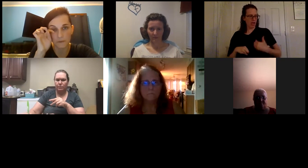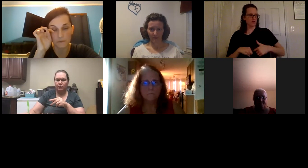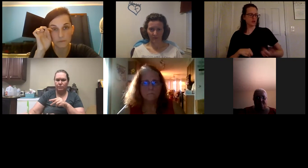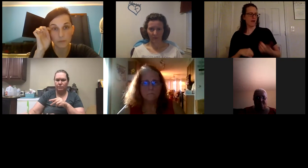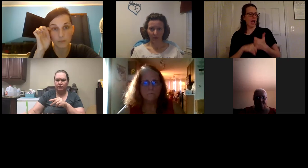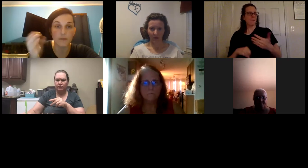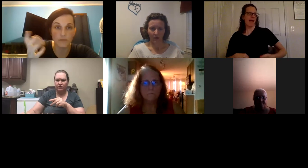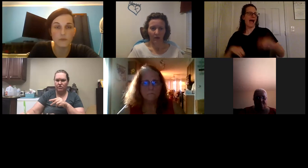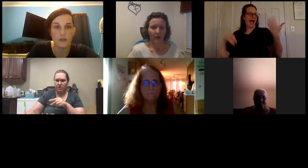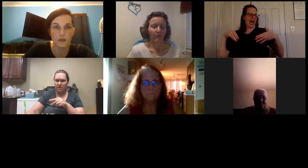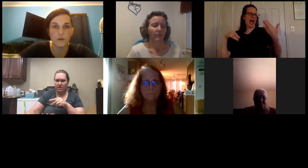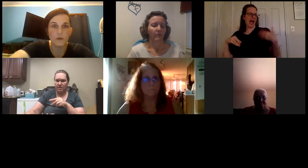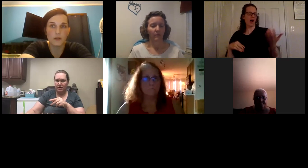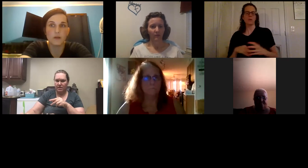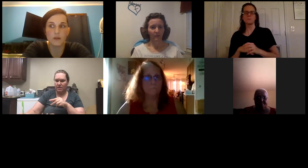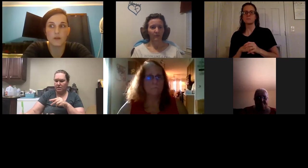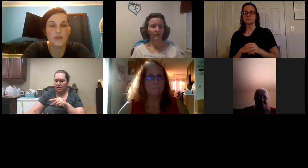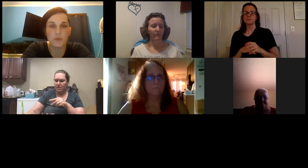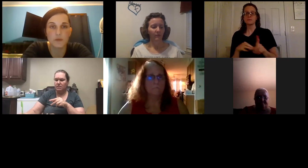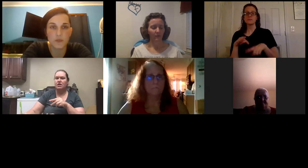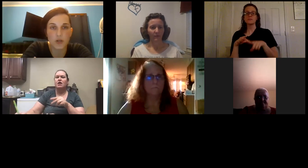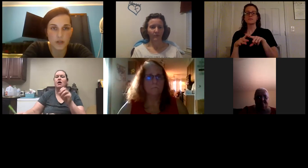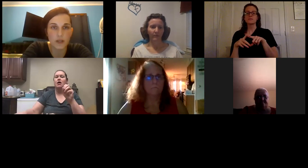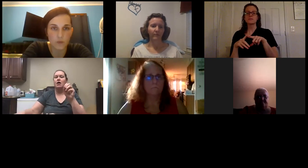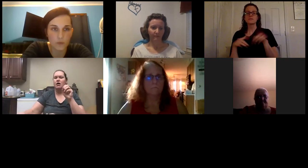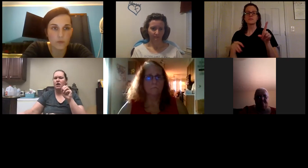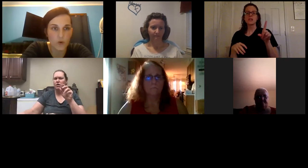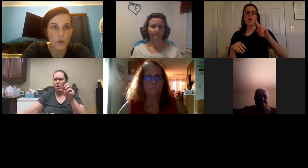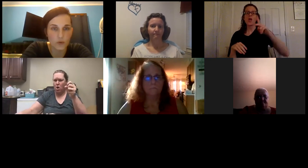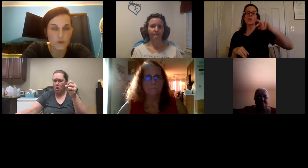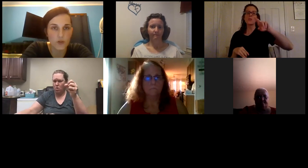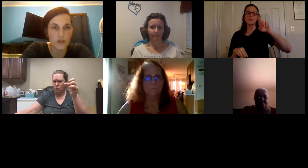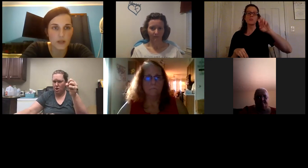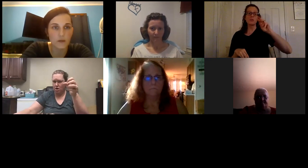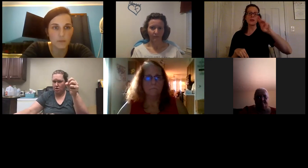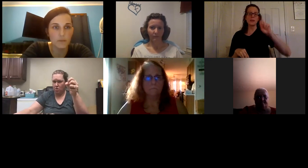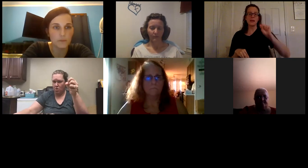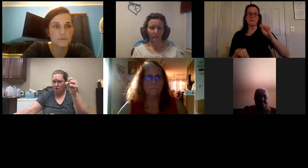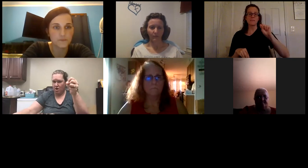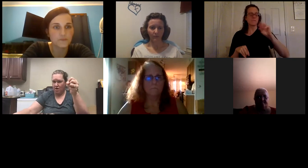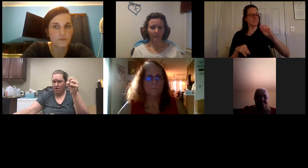that the premium starter kit the oil starter kit